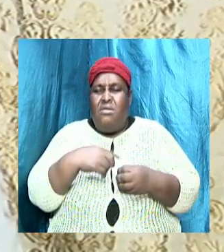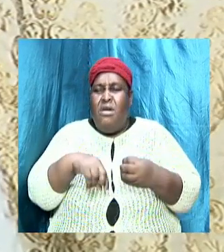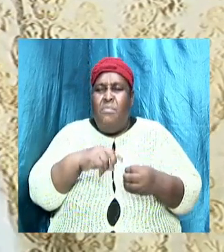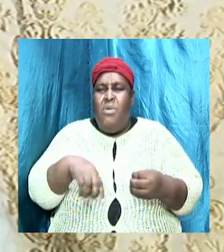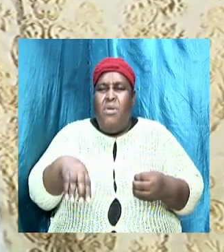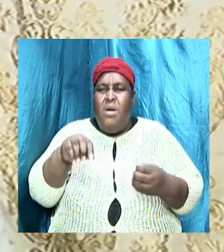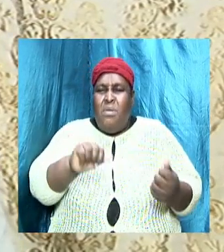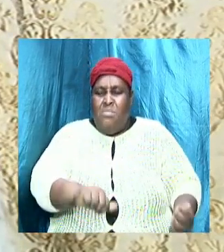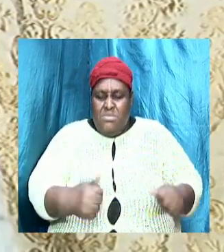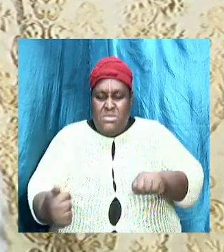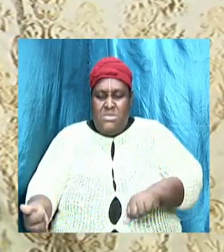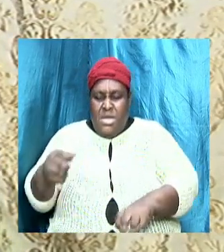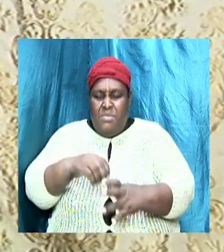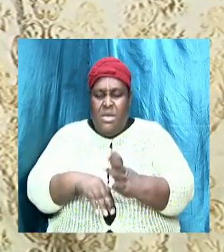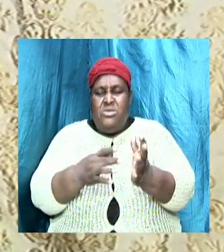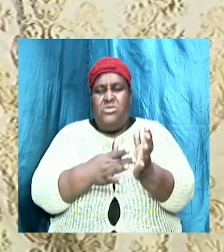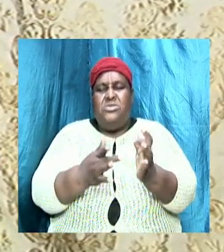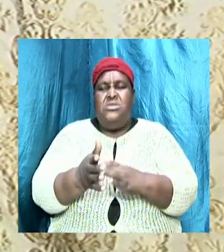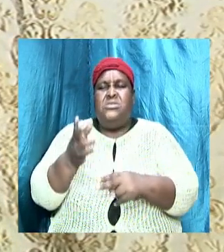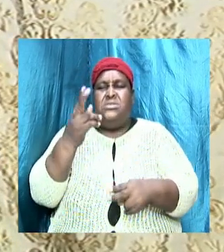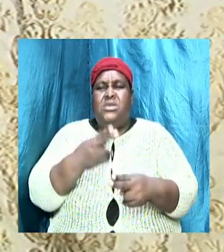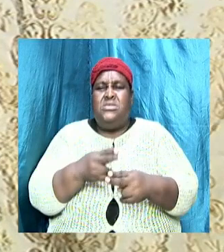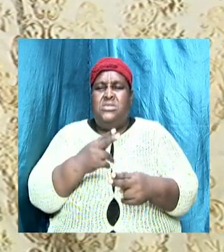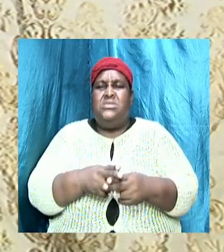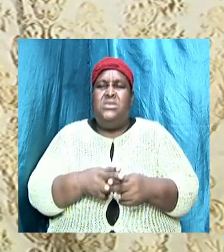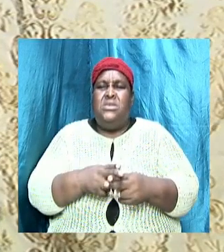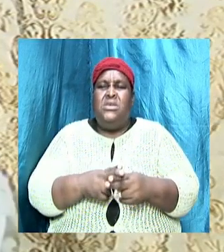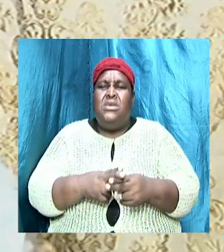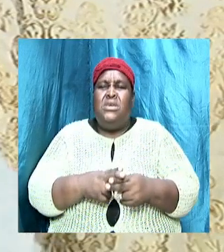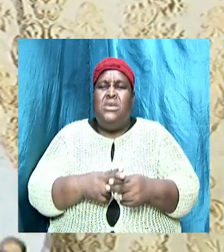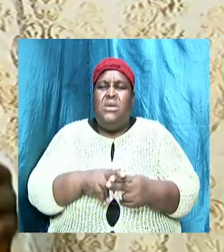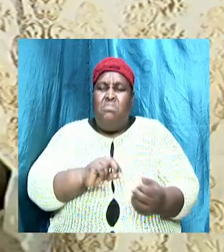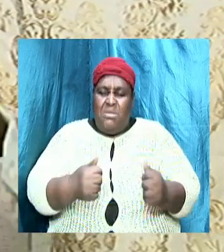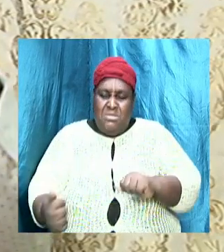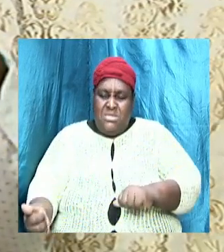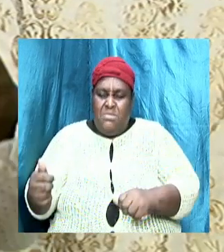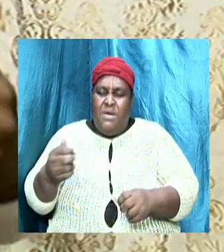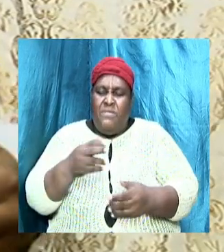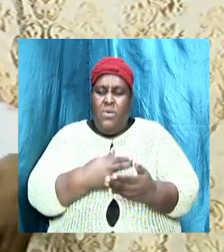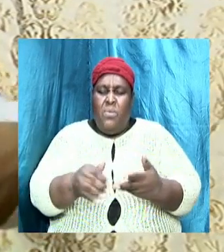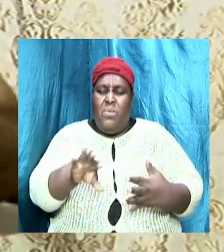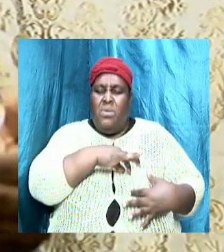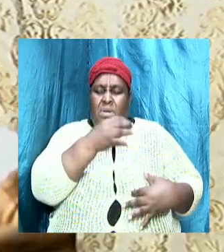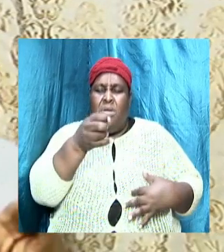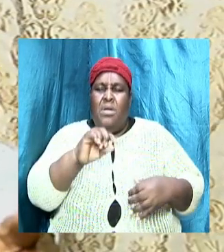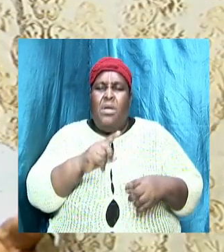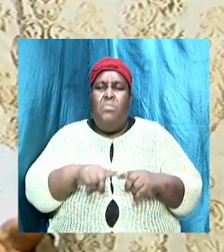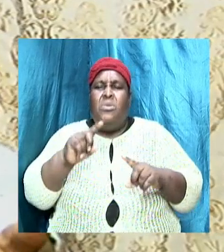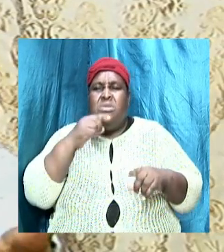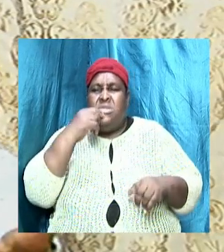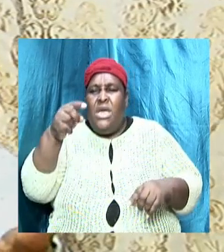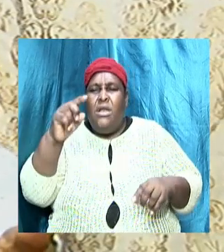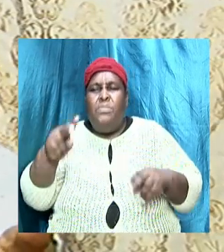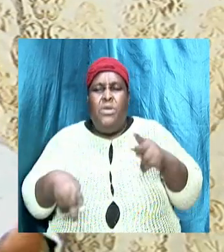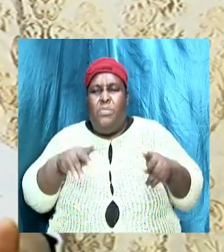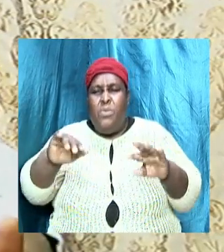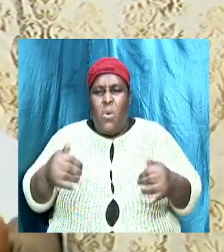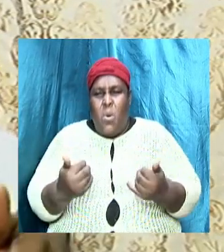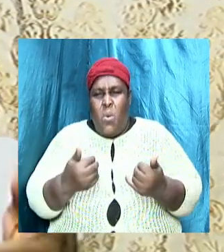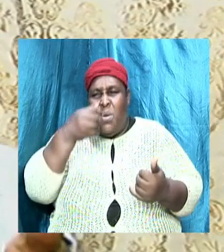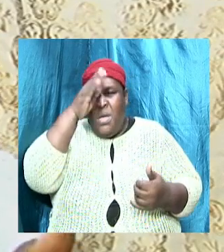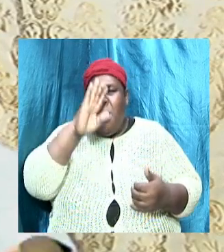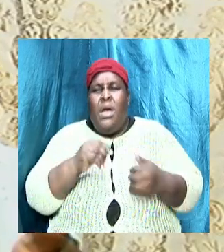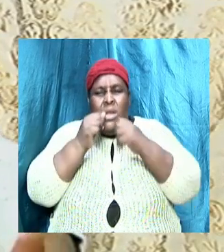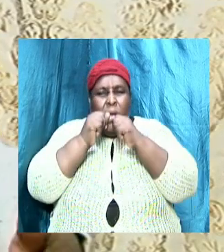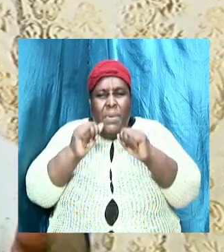Holy Ghost and speaking in tongues and living a holy life don't mention that but just tell people how God